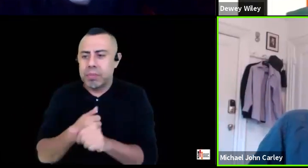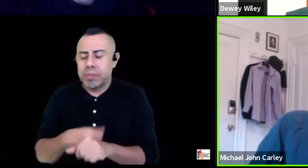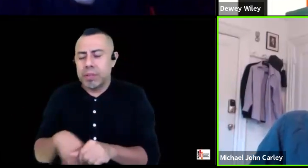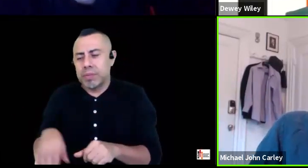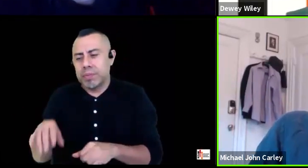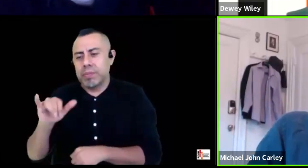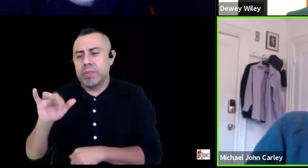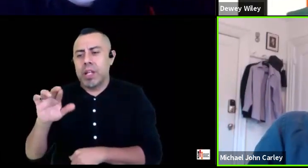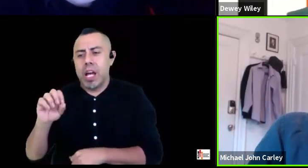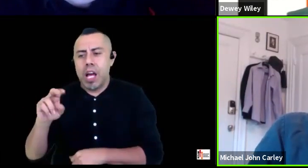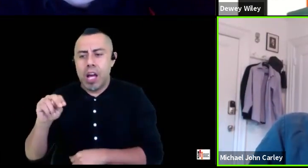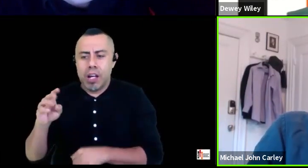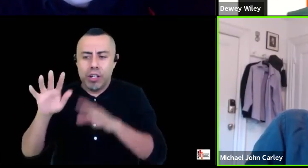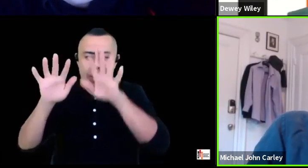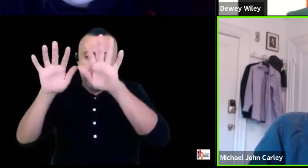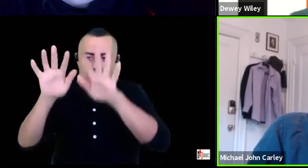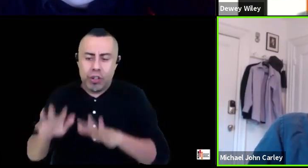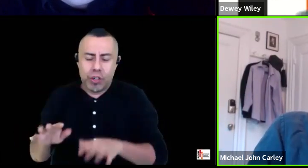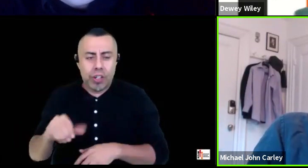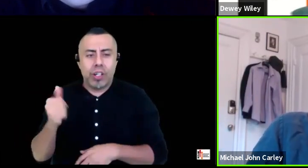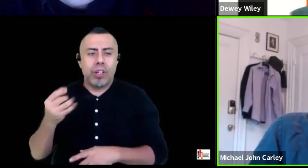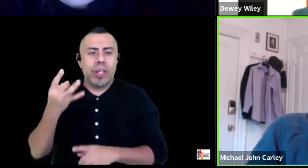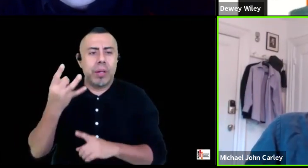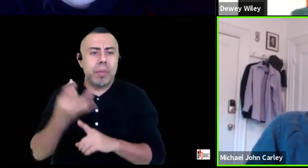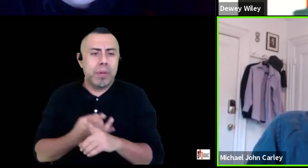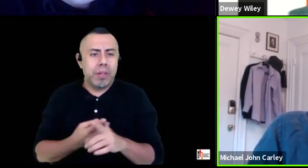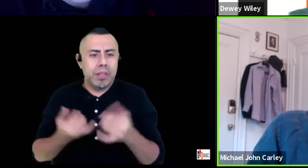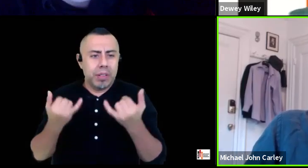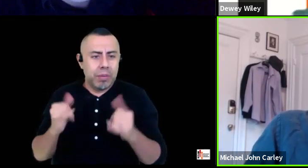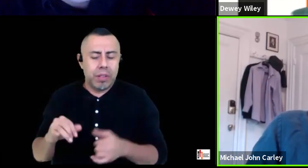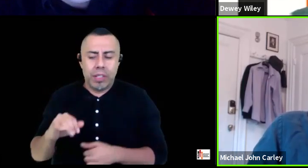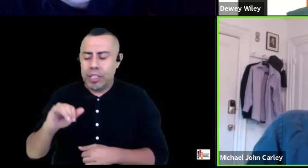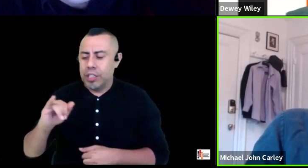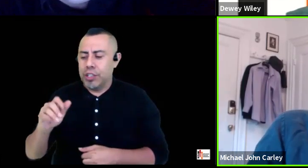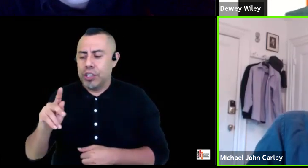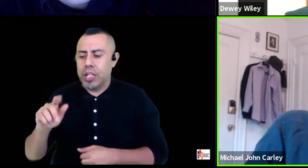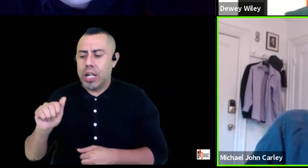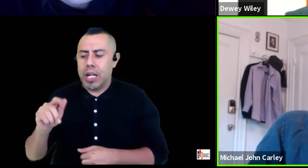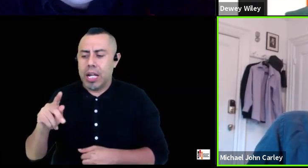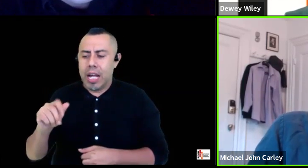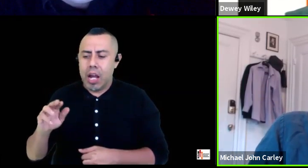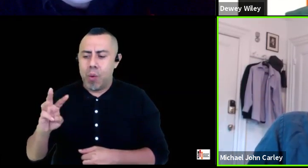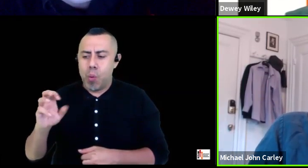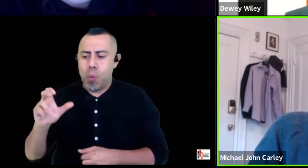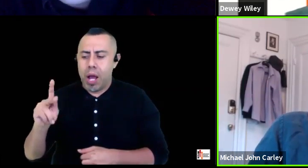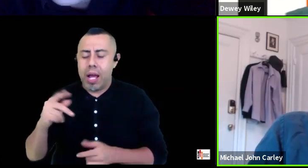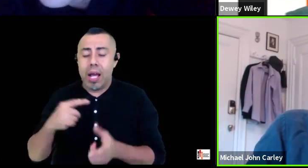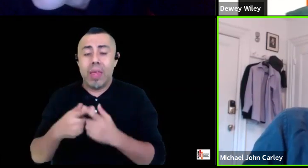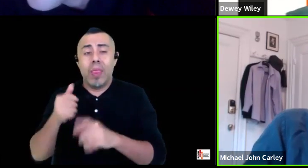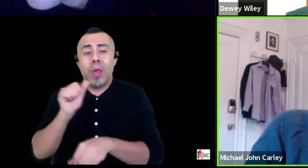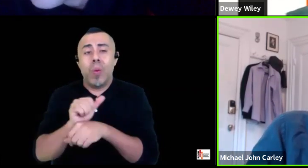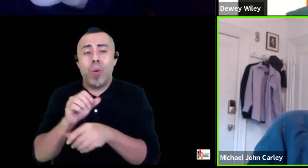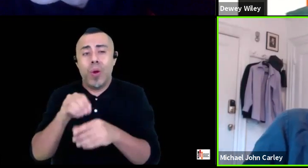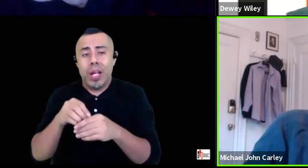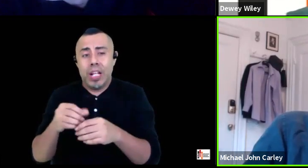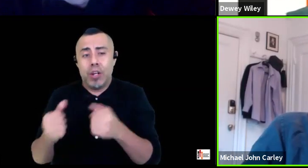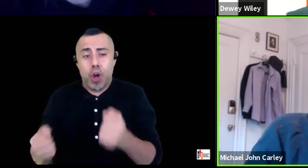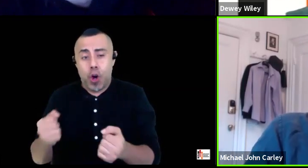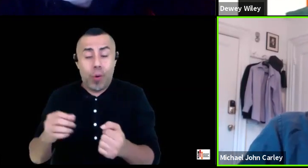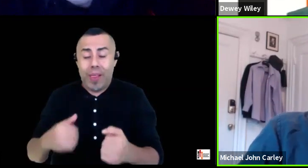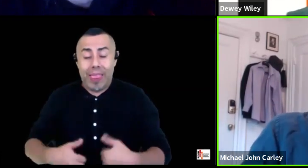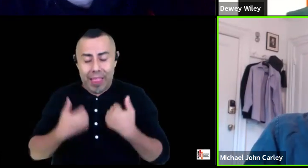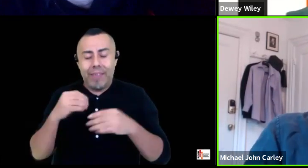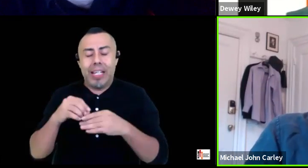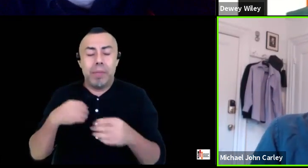an eighth rate jack kerouac you know and and living out of my car you know working odd jobs to pay for food and gas and i at this point i think i still had